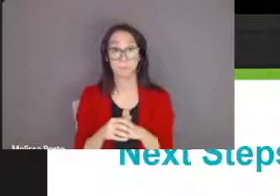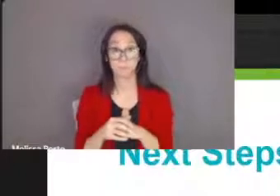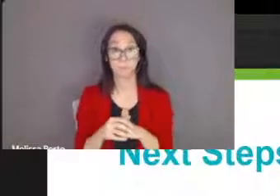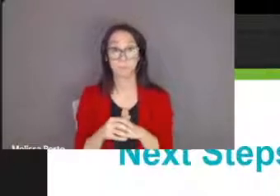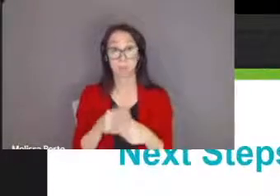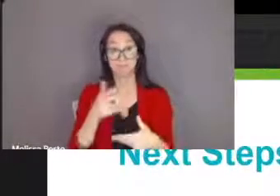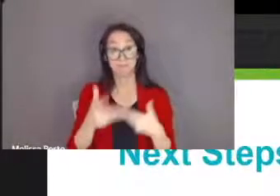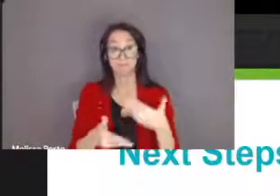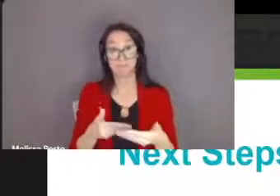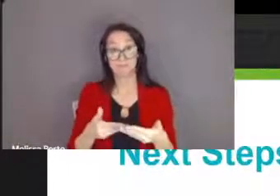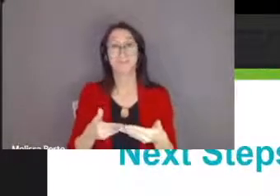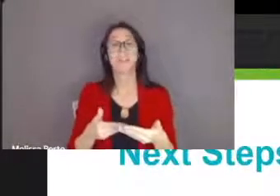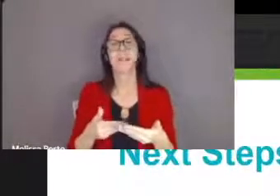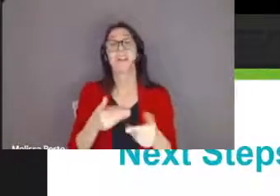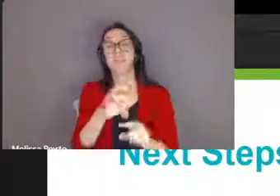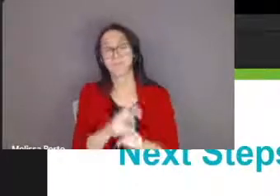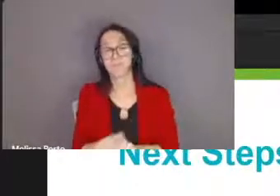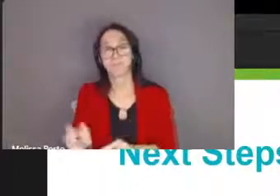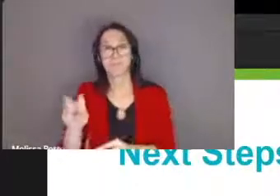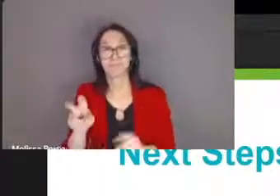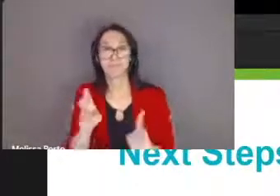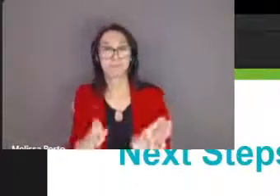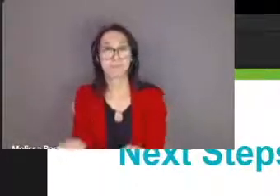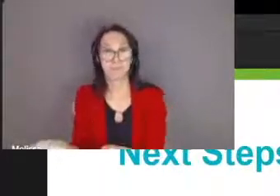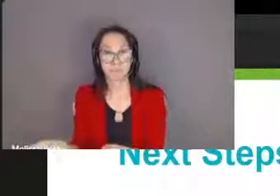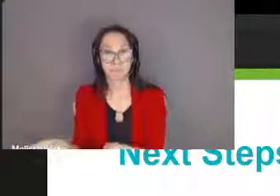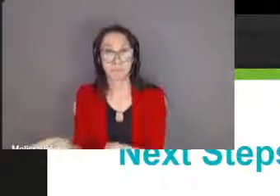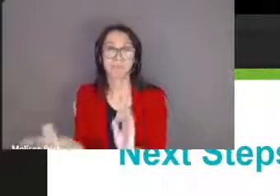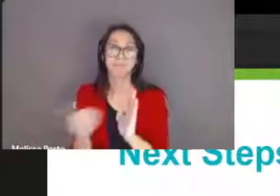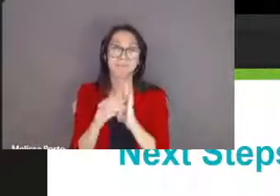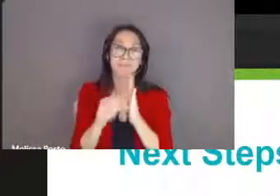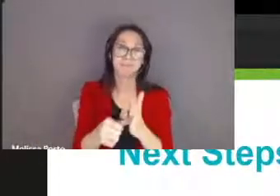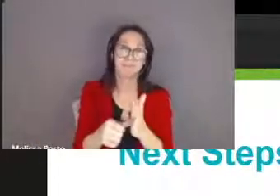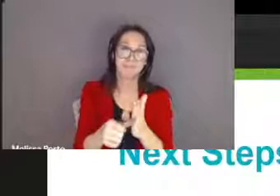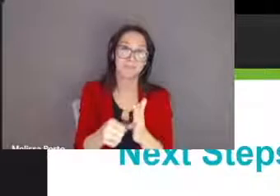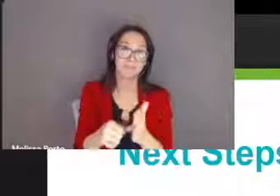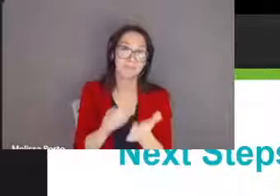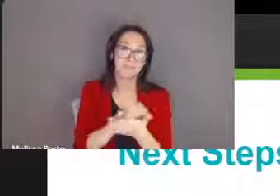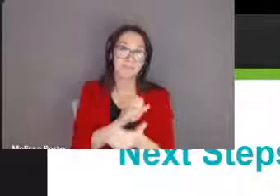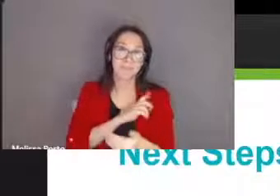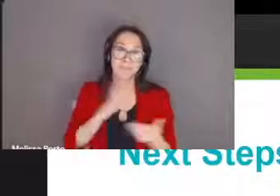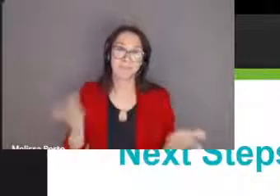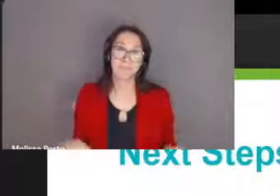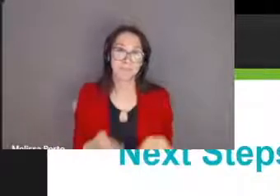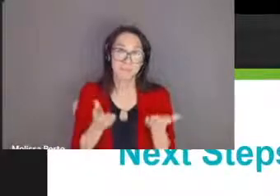goal again at both the school and board level really is to make the transition for you as smooth as possible